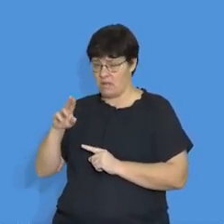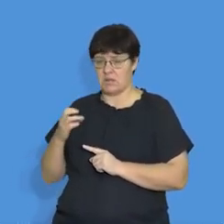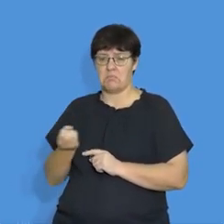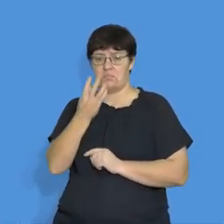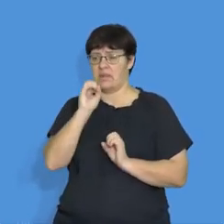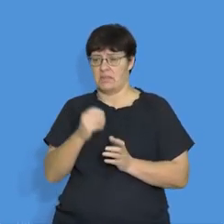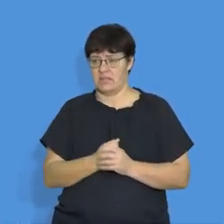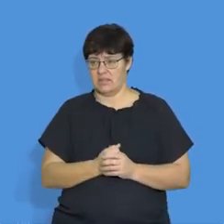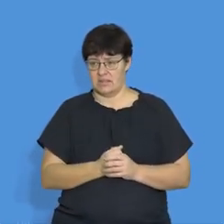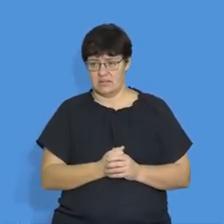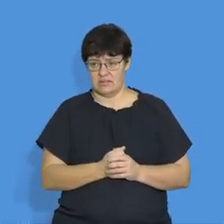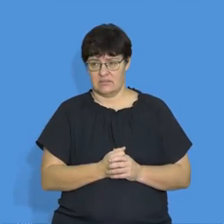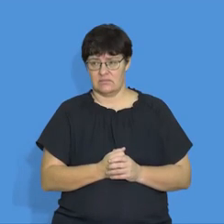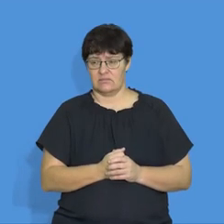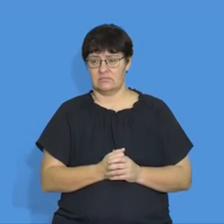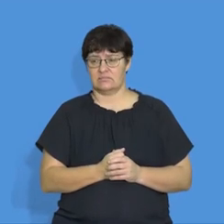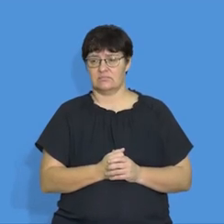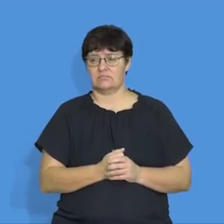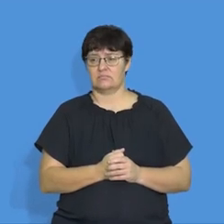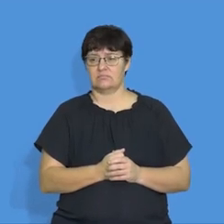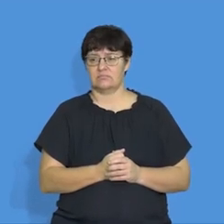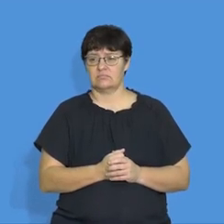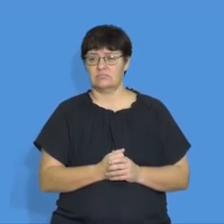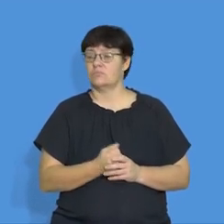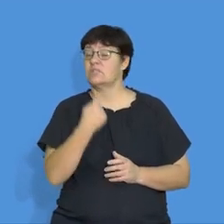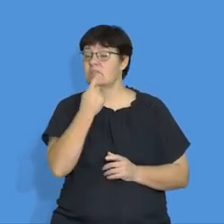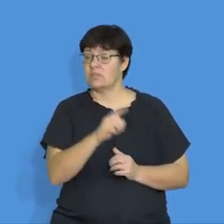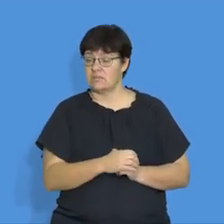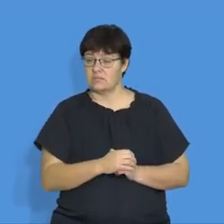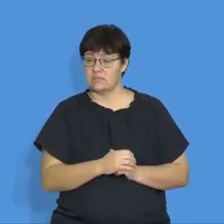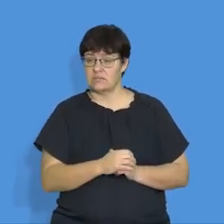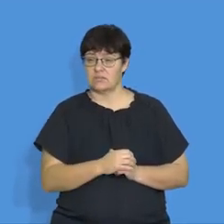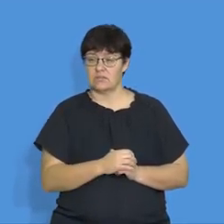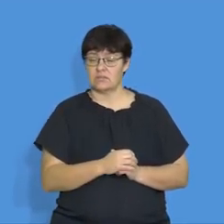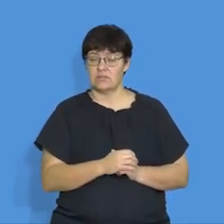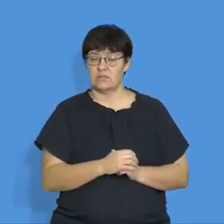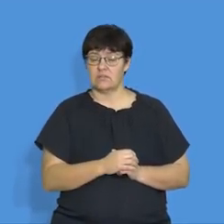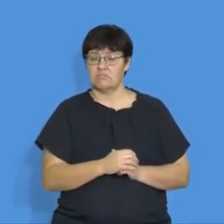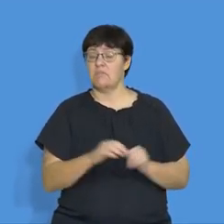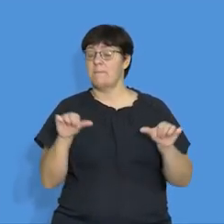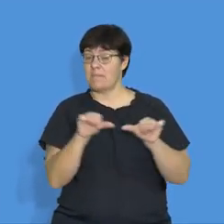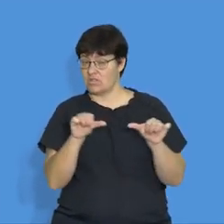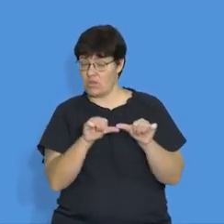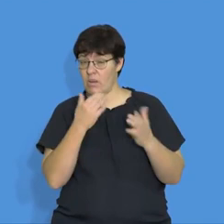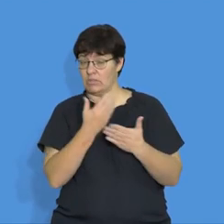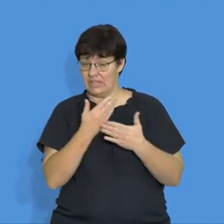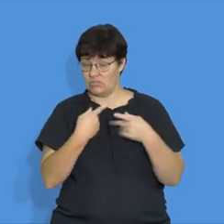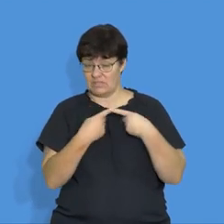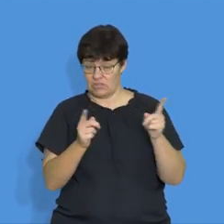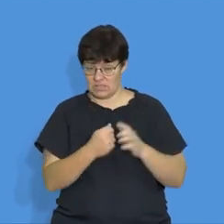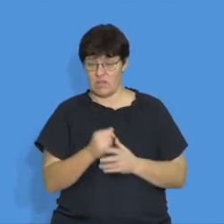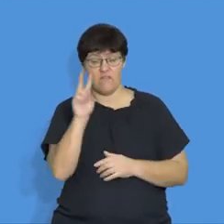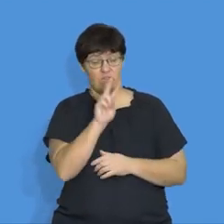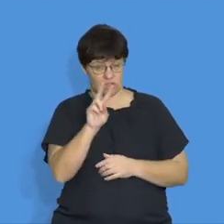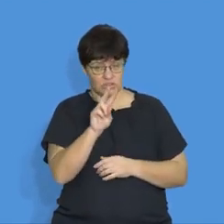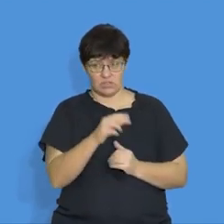we can go back to our slides, we are saying, okay, as far as measuring the potential difference or the voltage,